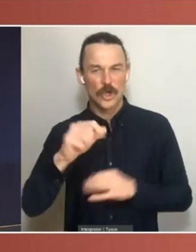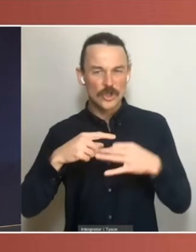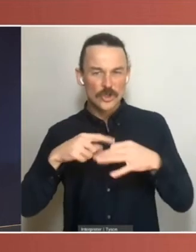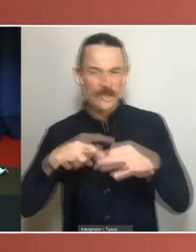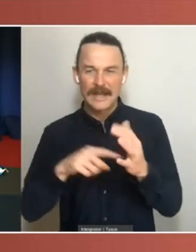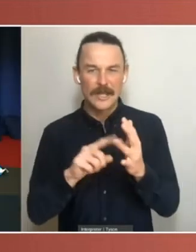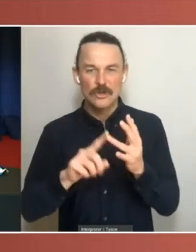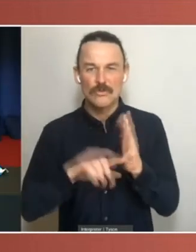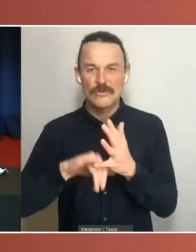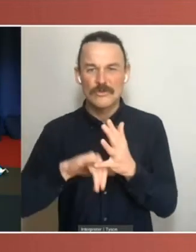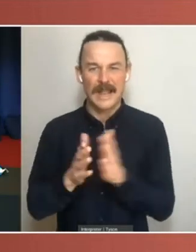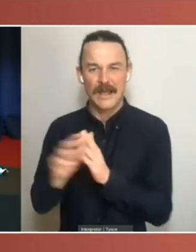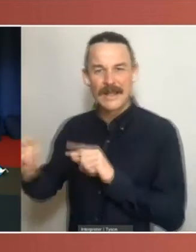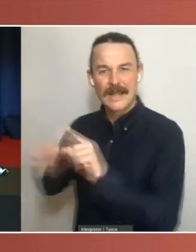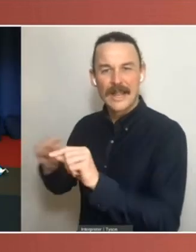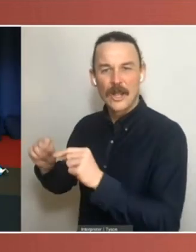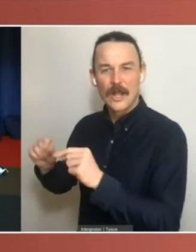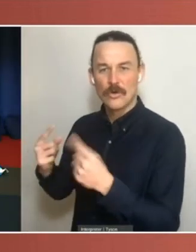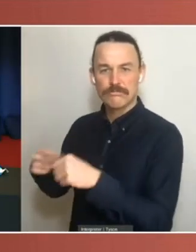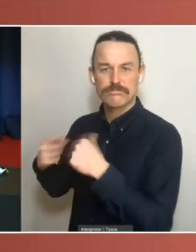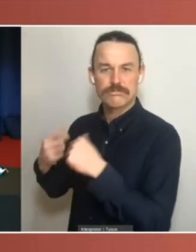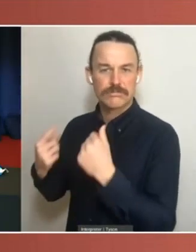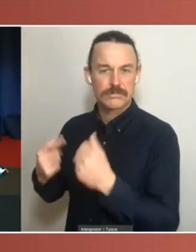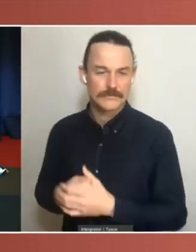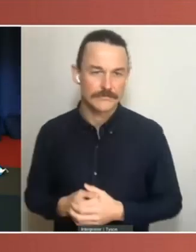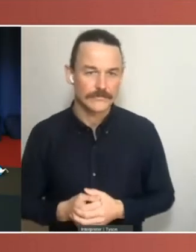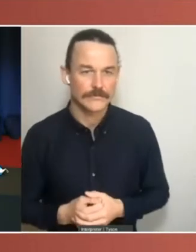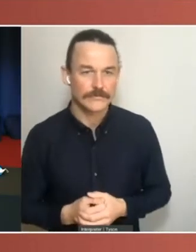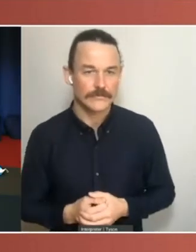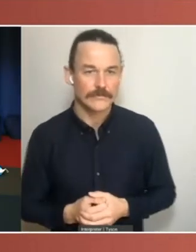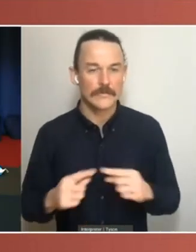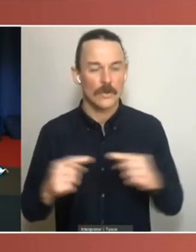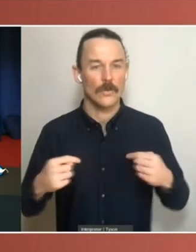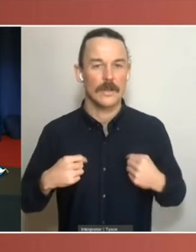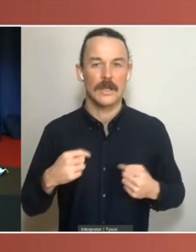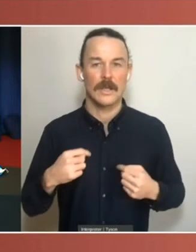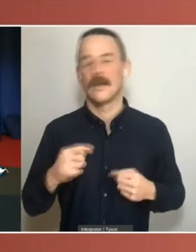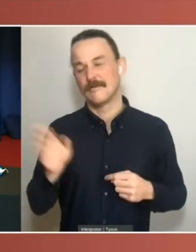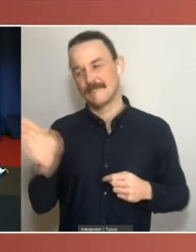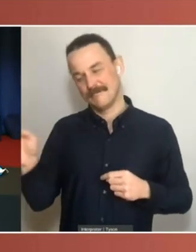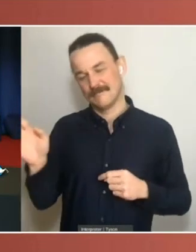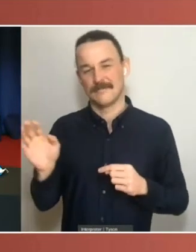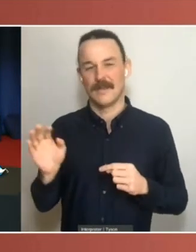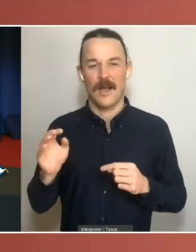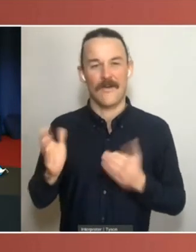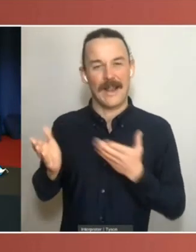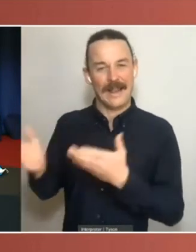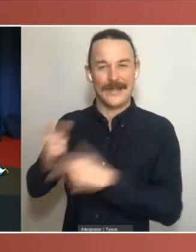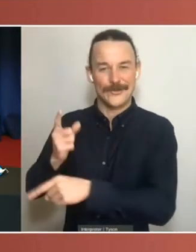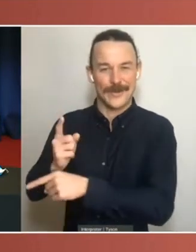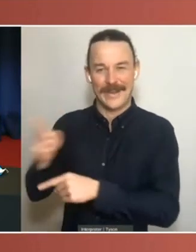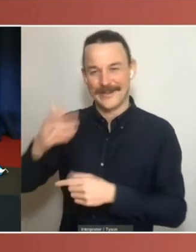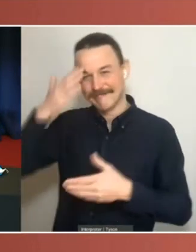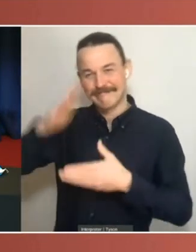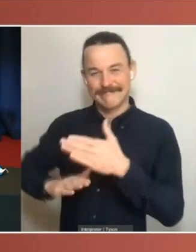Bill is our resident pollster and expert, so I won't dare to cross over anything he's got to say.